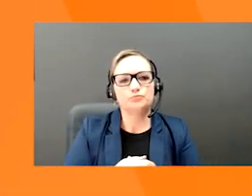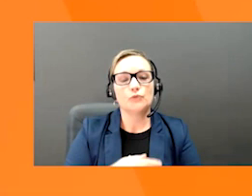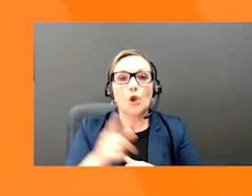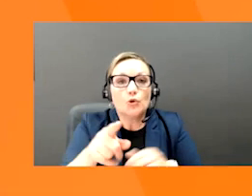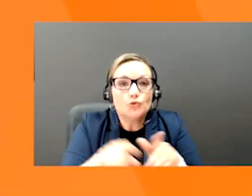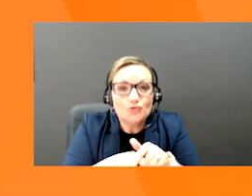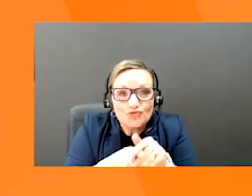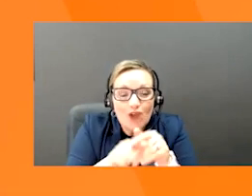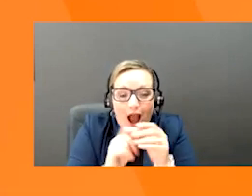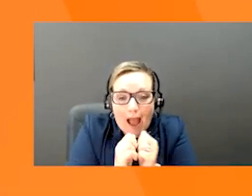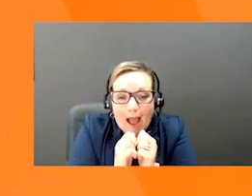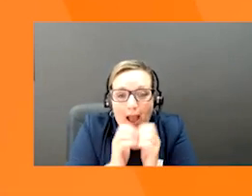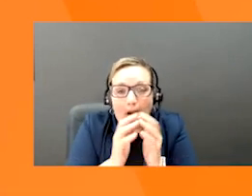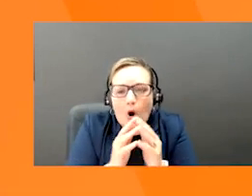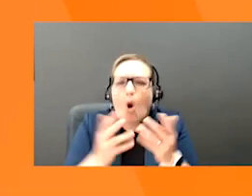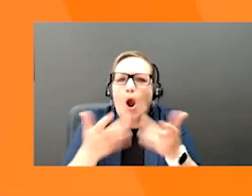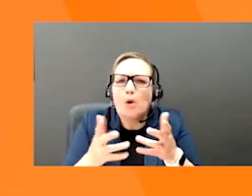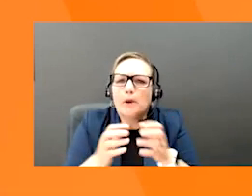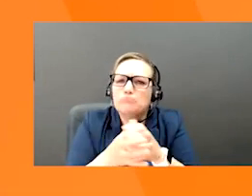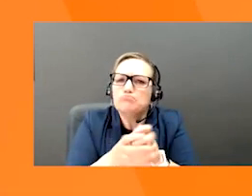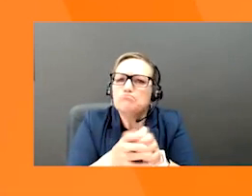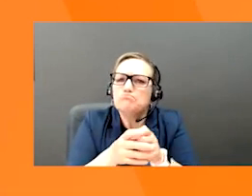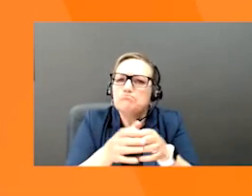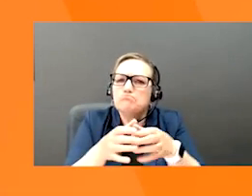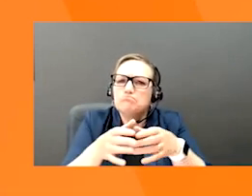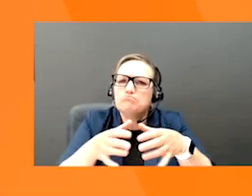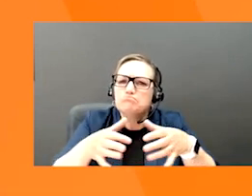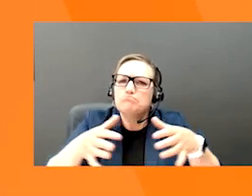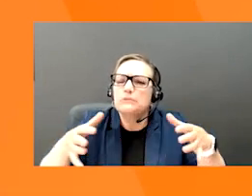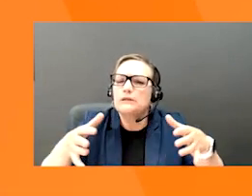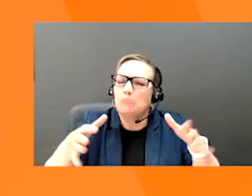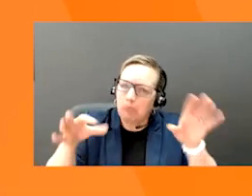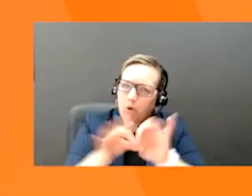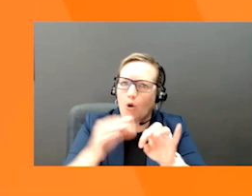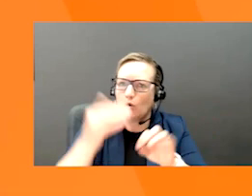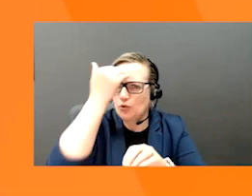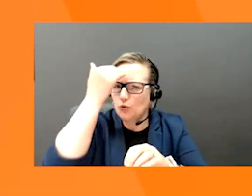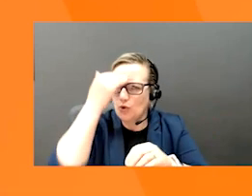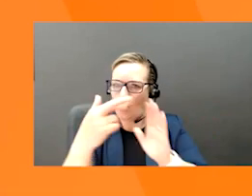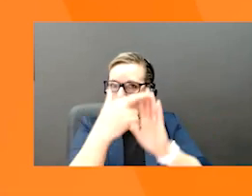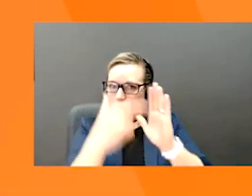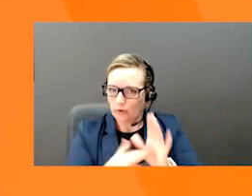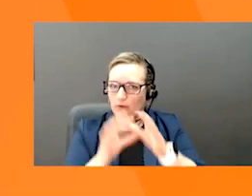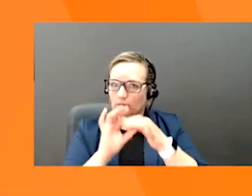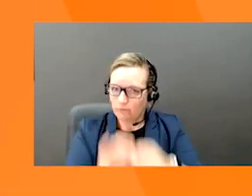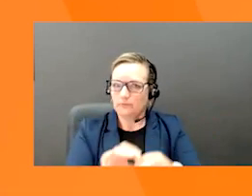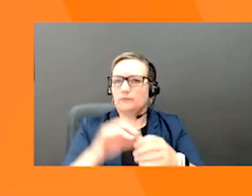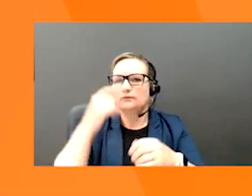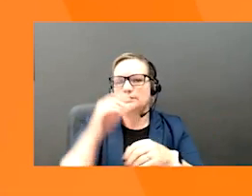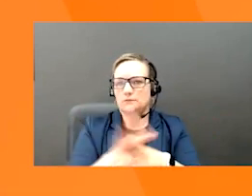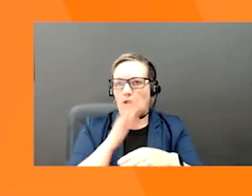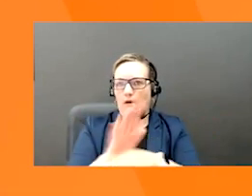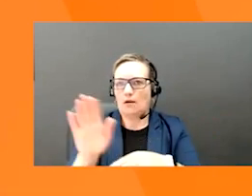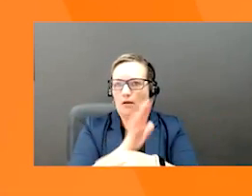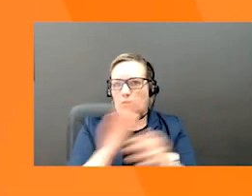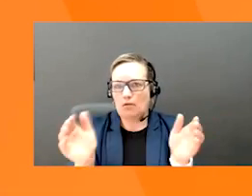starting or growing your business in Canada, you need to be aware of regulations for small business. Failure to comply with regulations can result